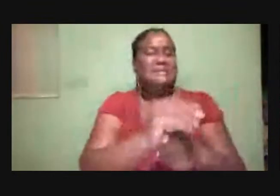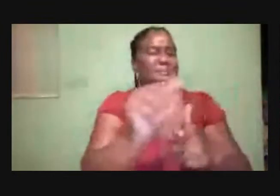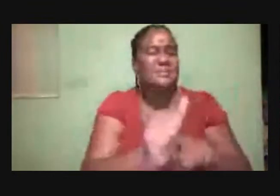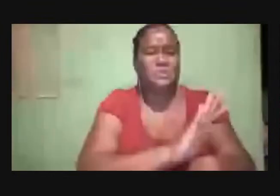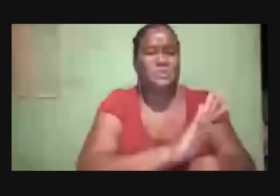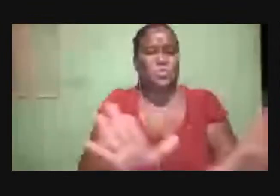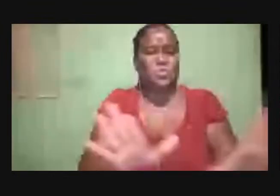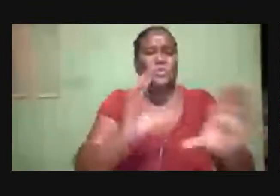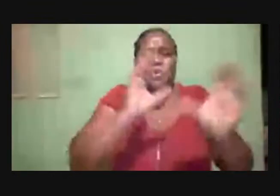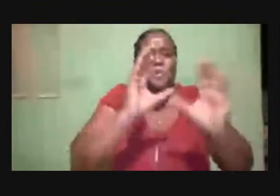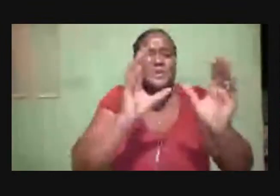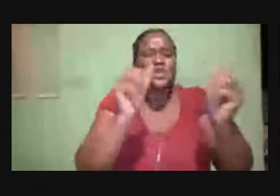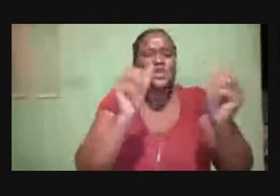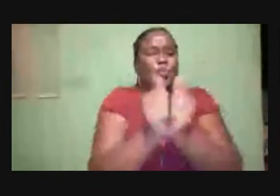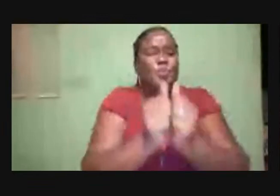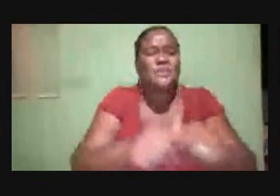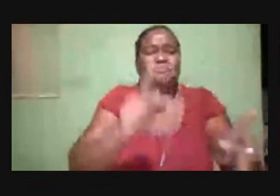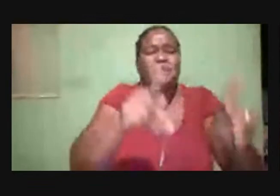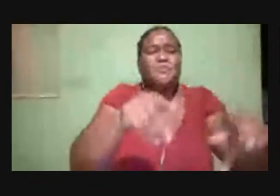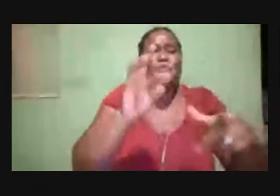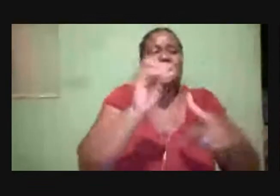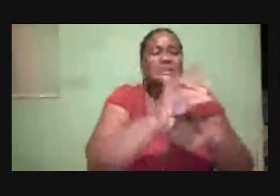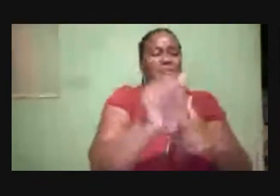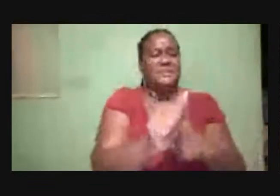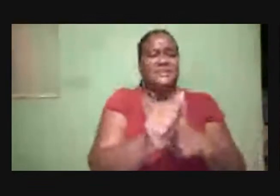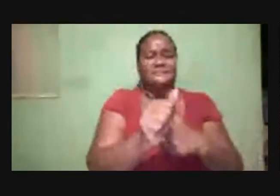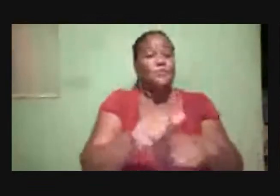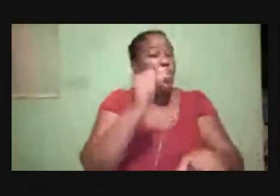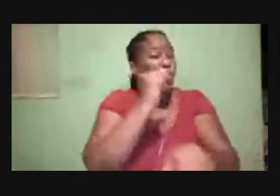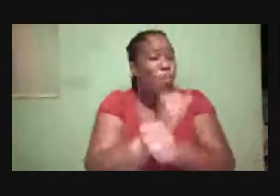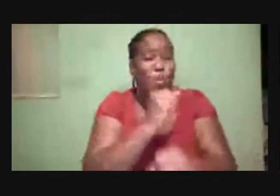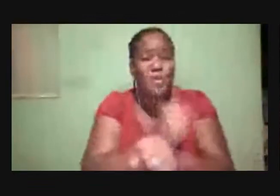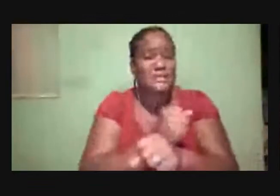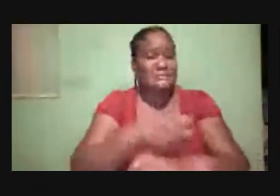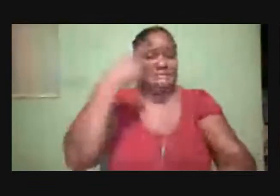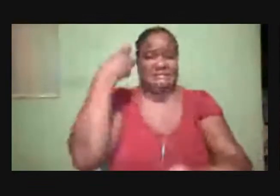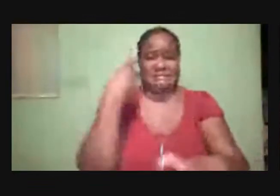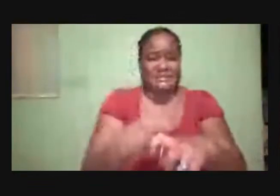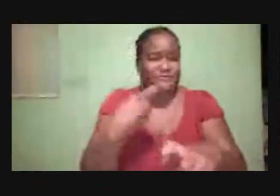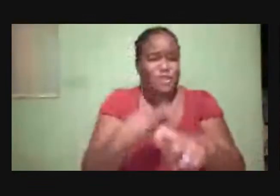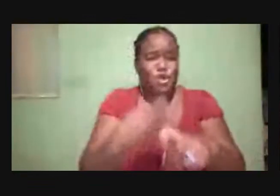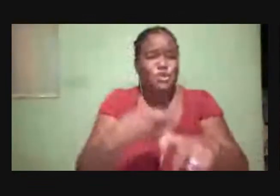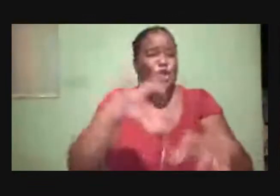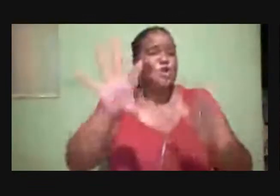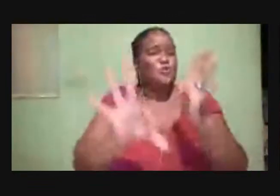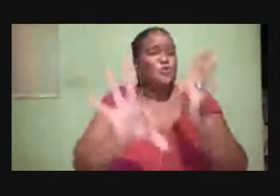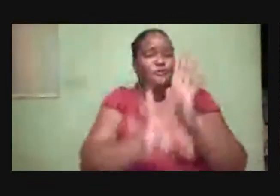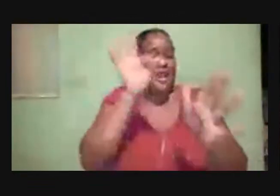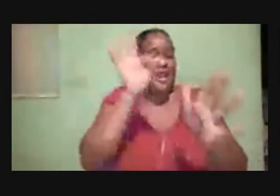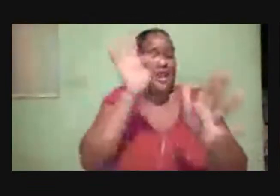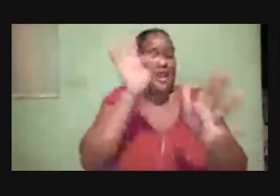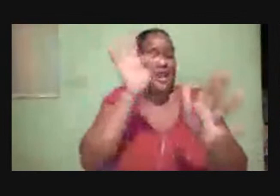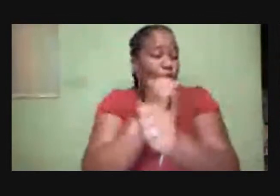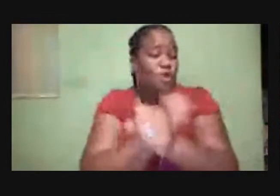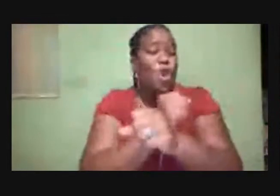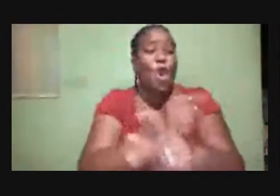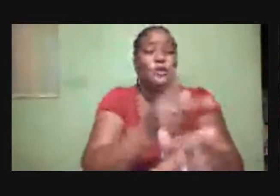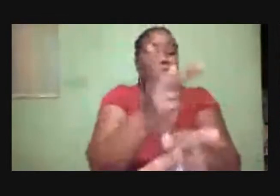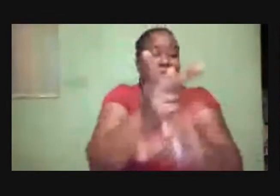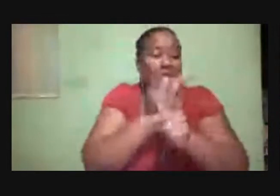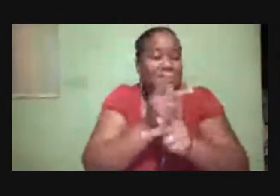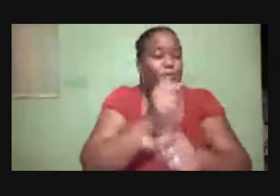Employment It is Difficult To find And to Keep A job And